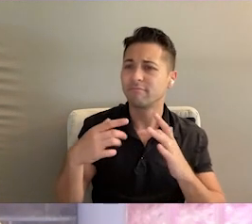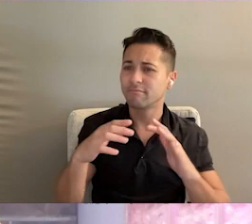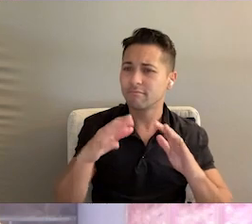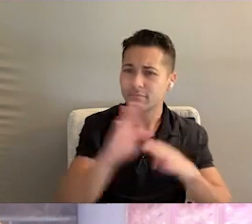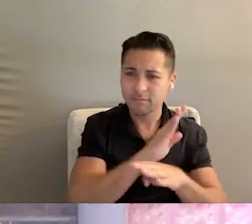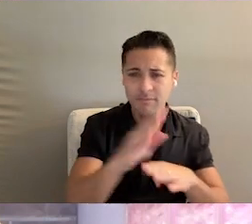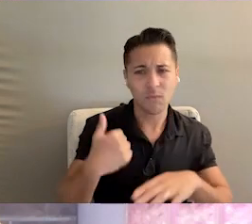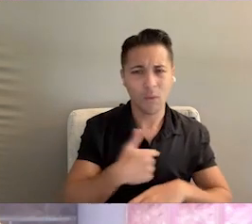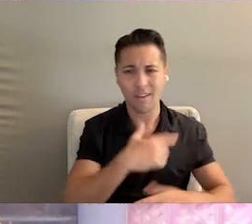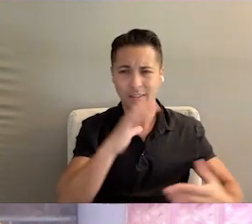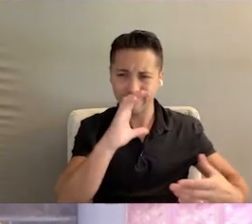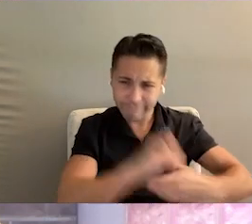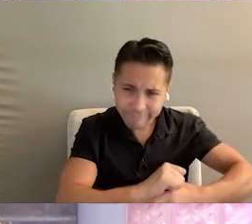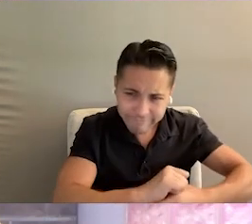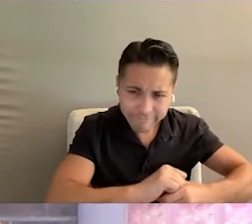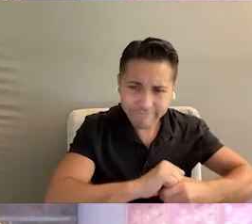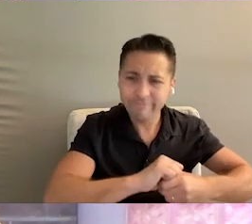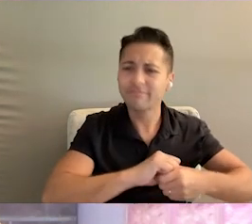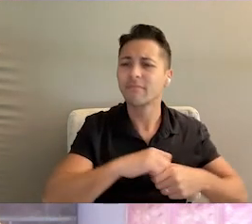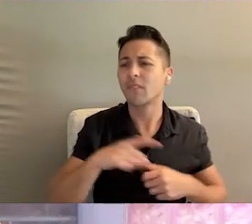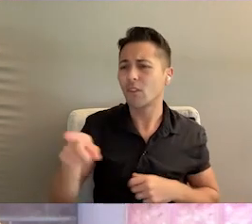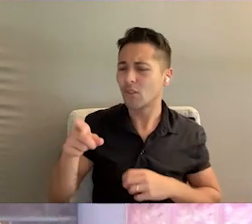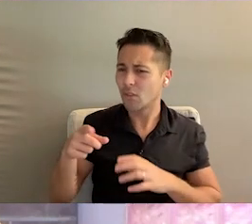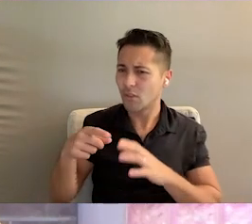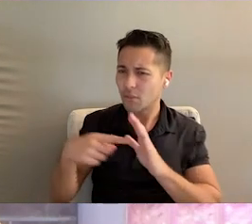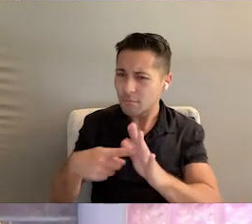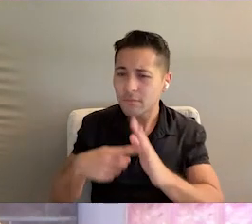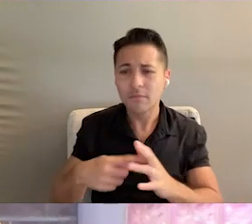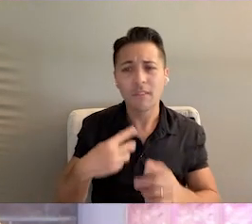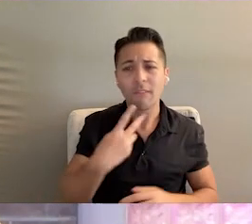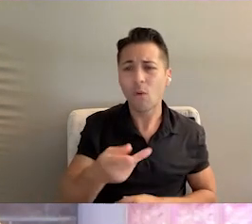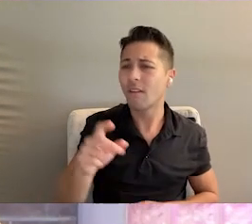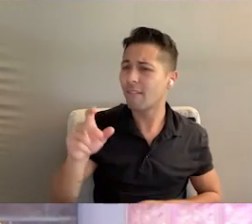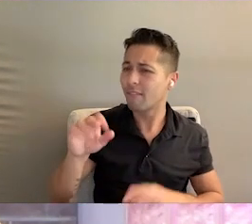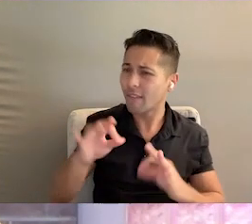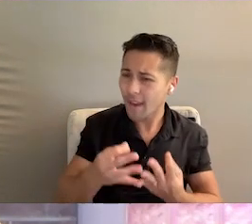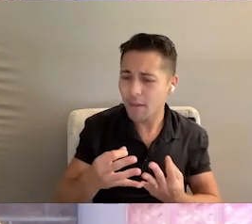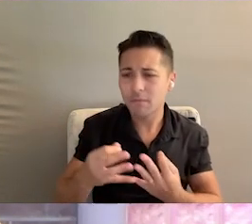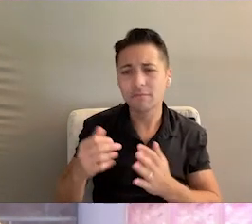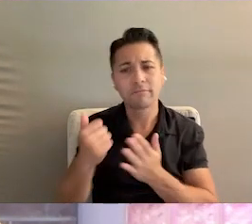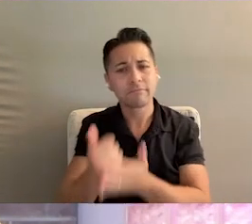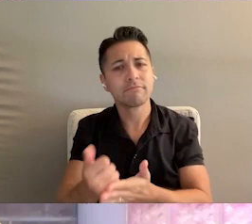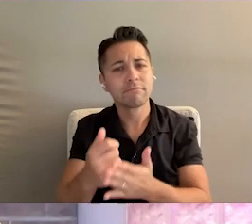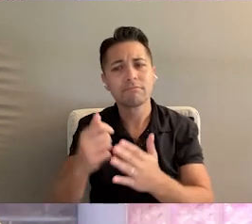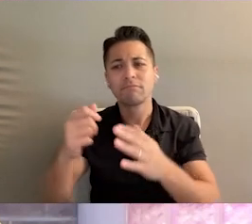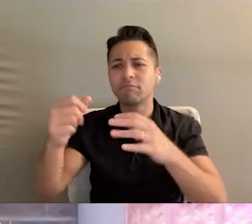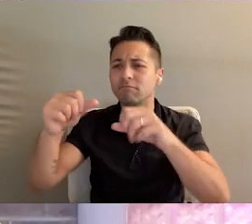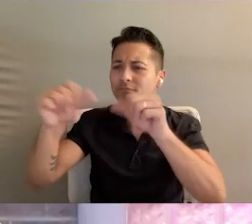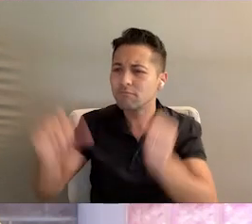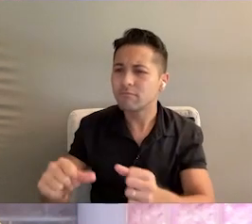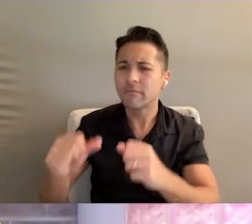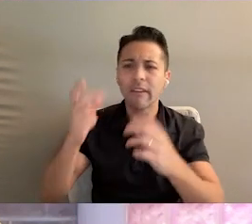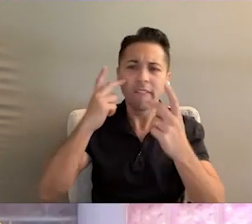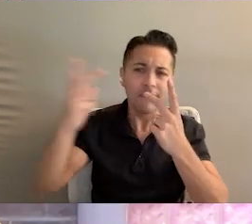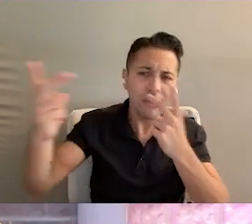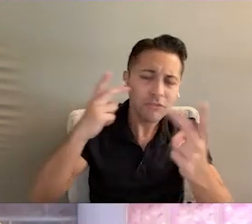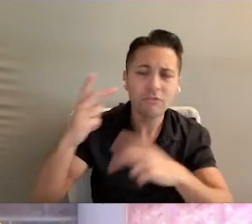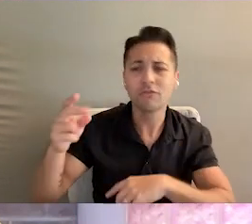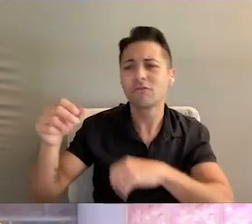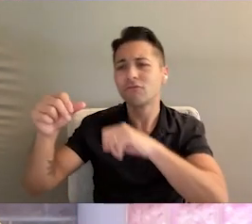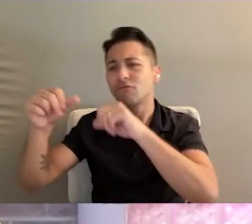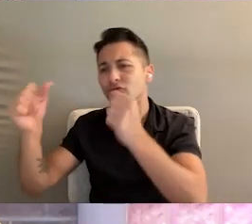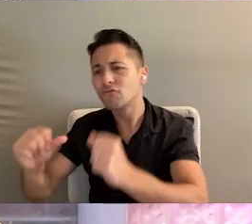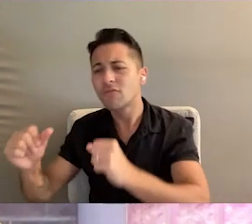work and the people that we serve. You've represented the voice of families and individuals to help shape vision, to help shape